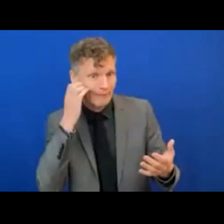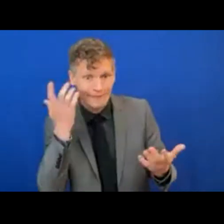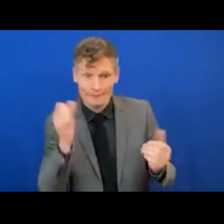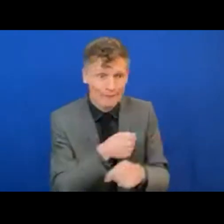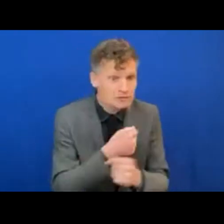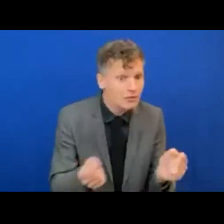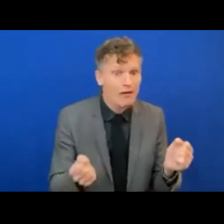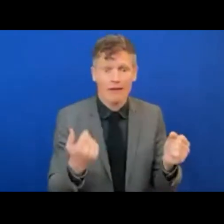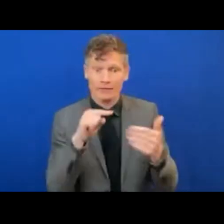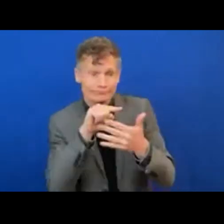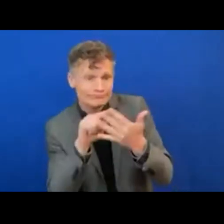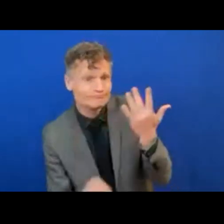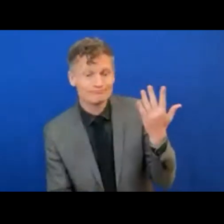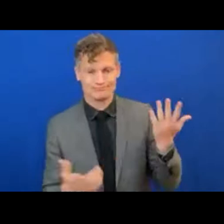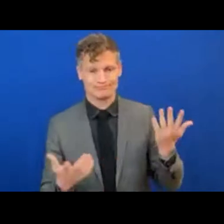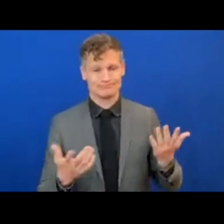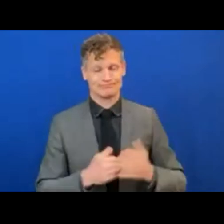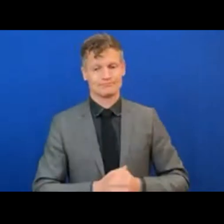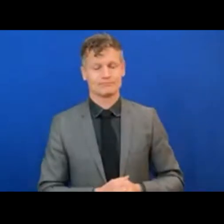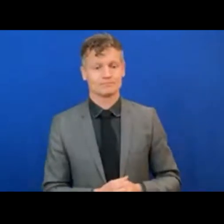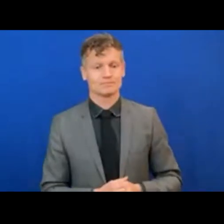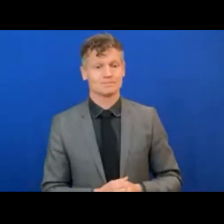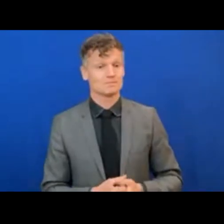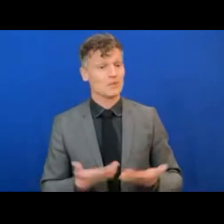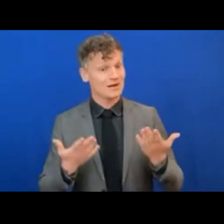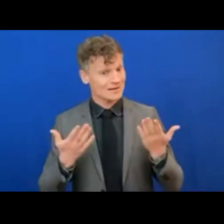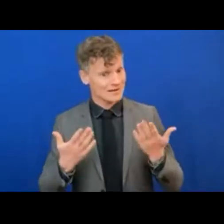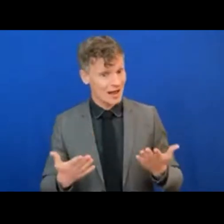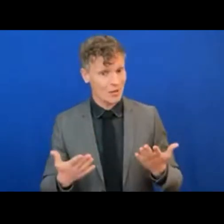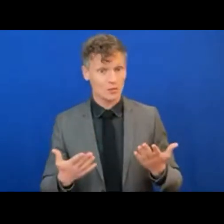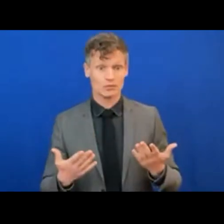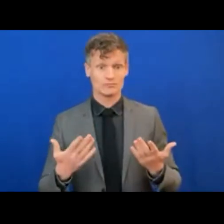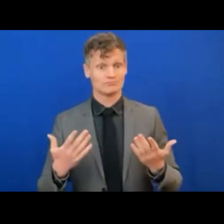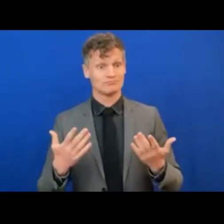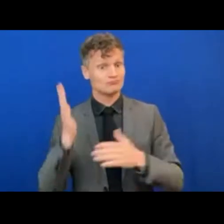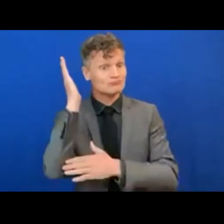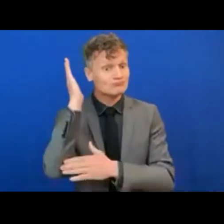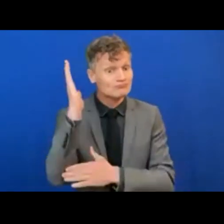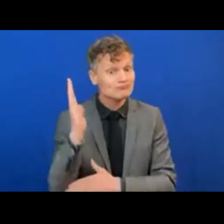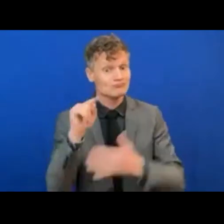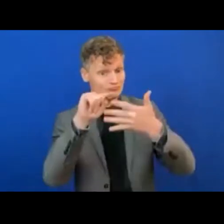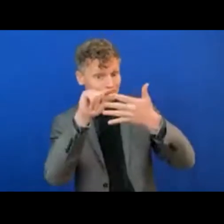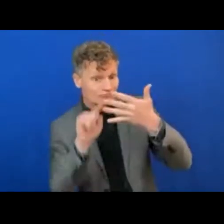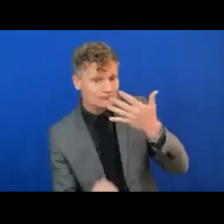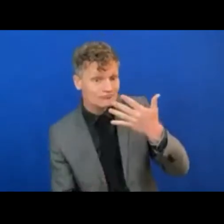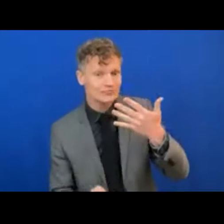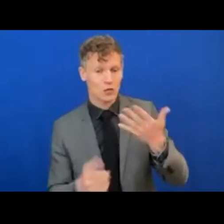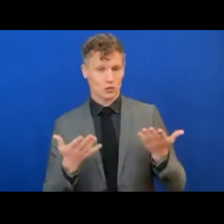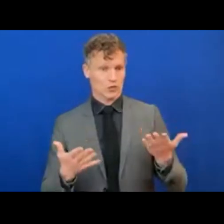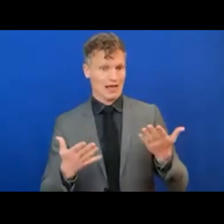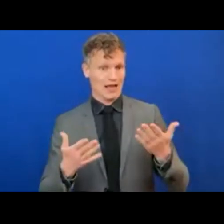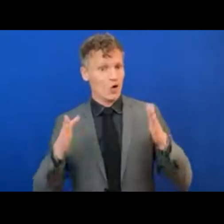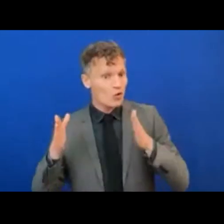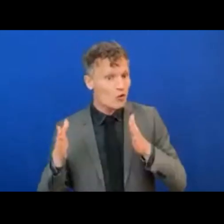and services. This session of the Road to Addis series that we are launching today aims to